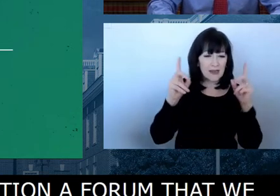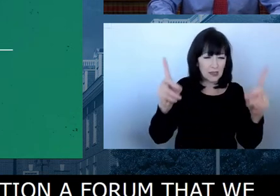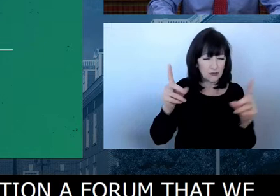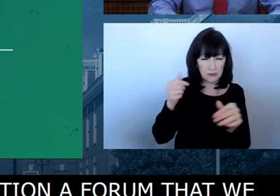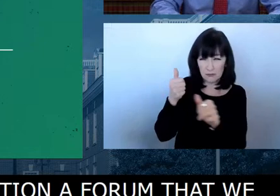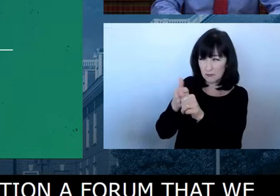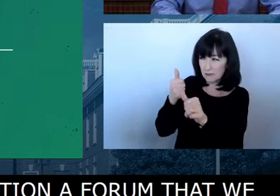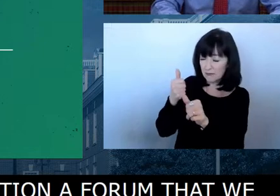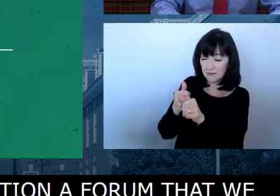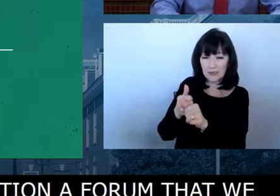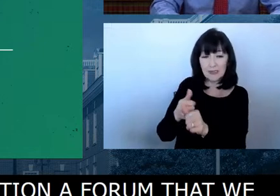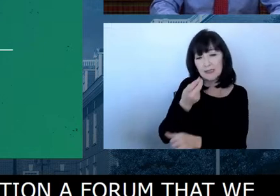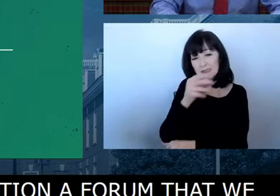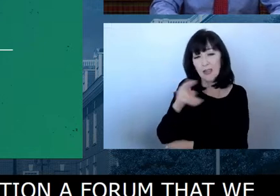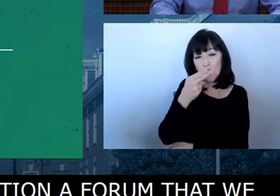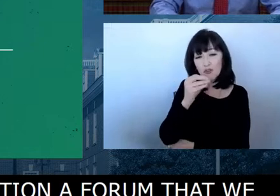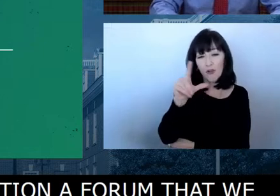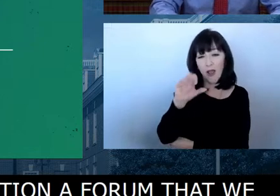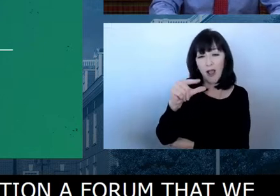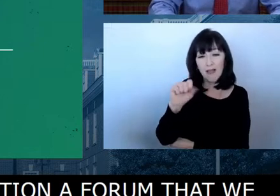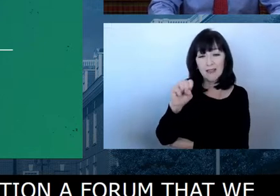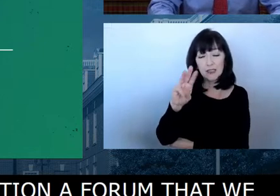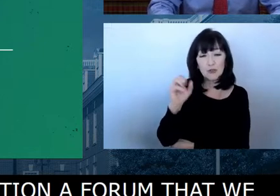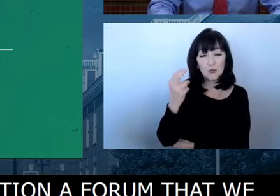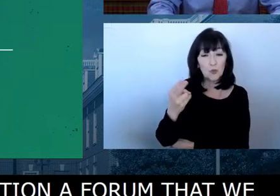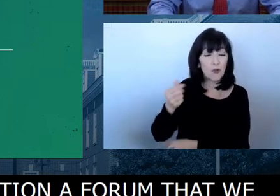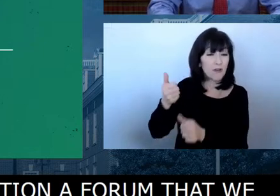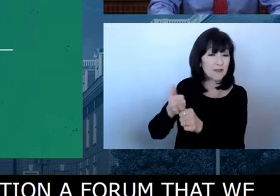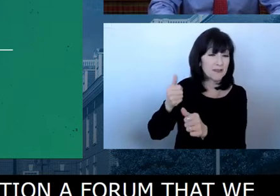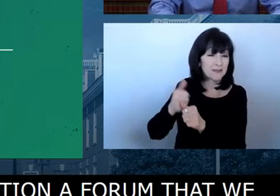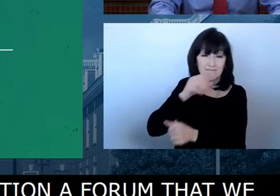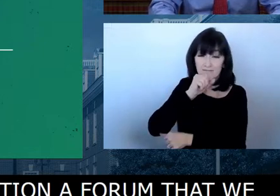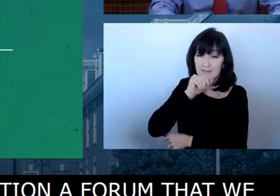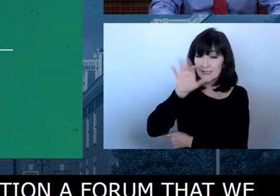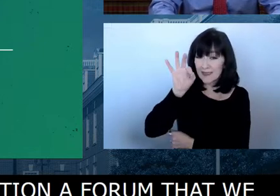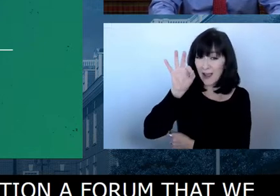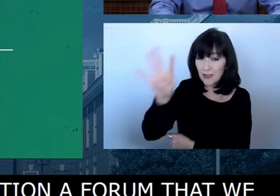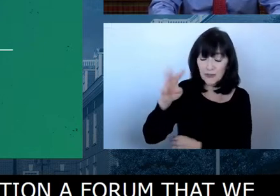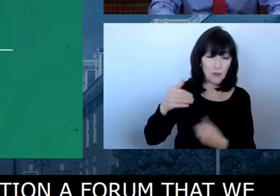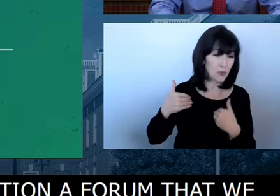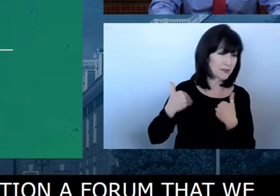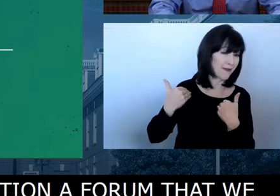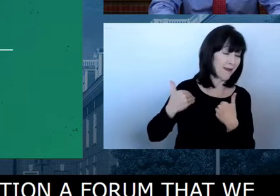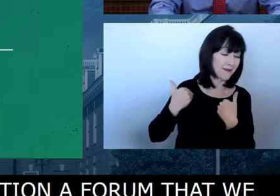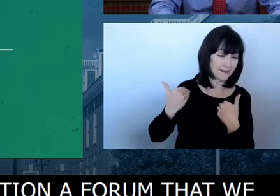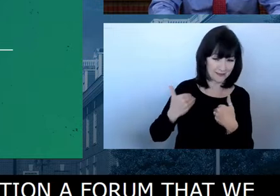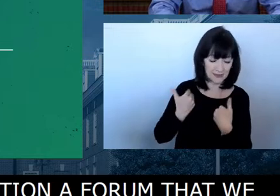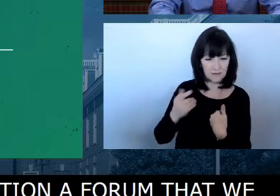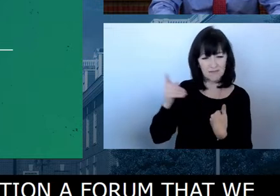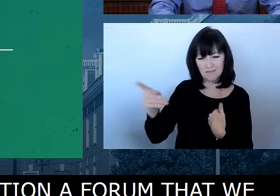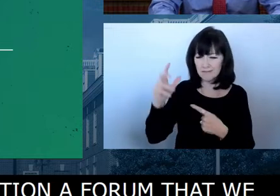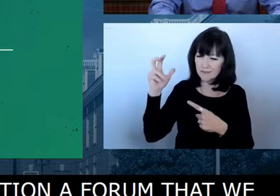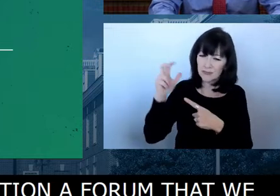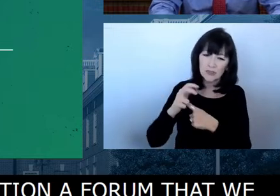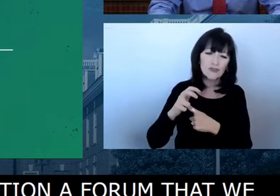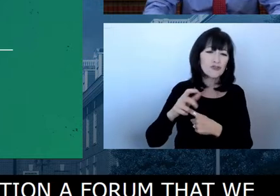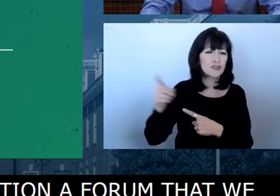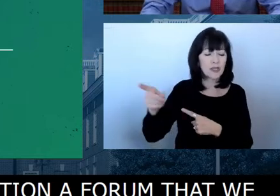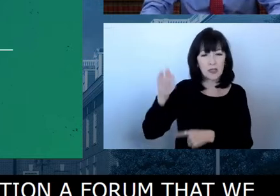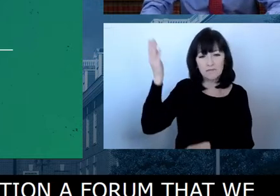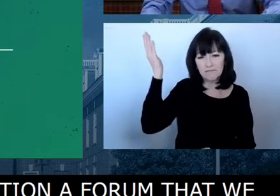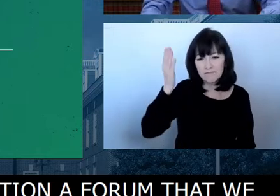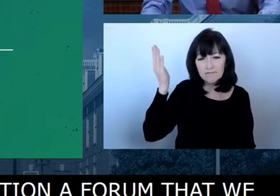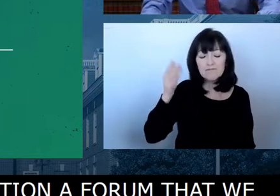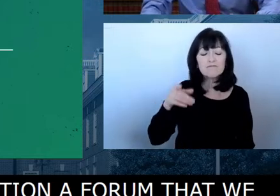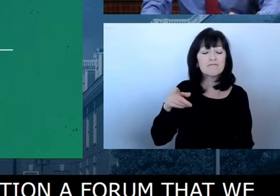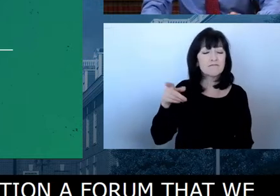or 5 years young and still going strong. She and Dr. Bradley Skelcher, a professor emeritus at